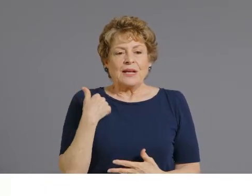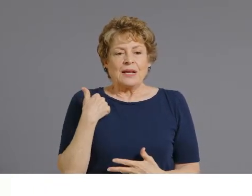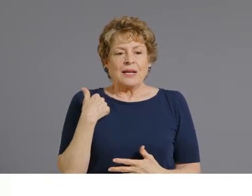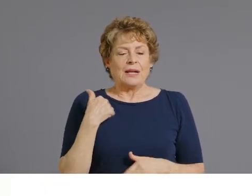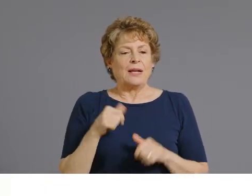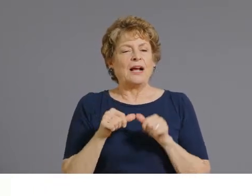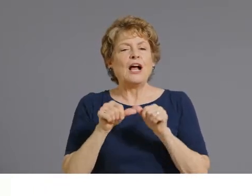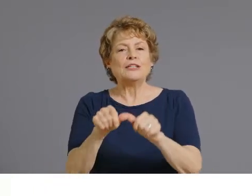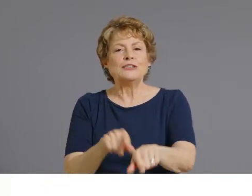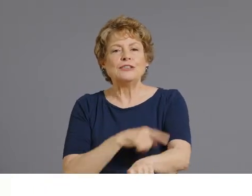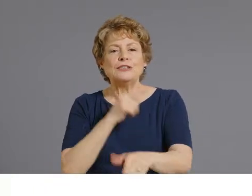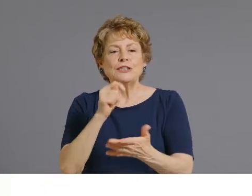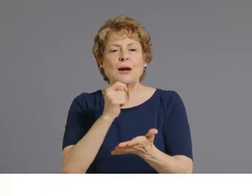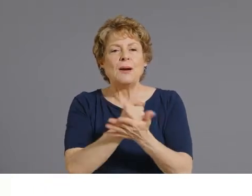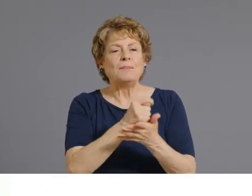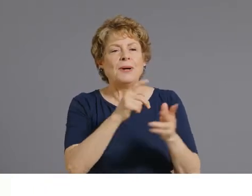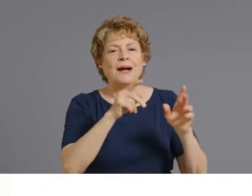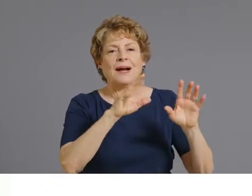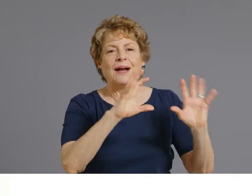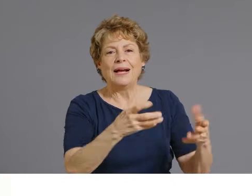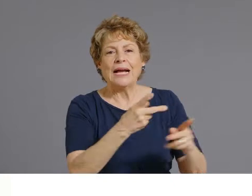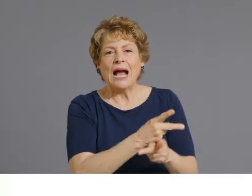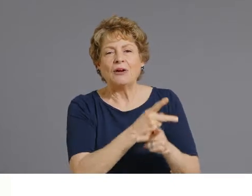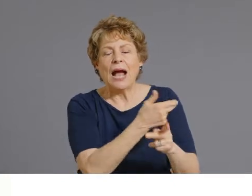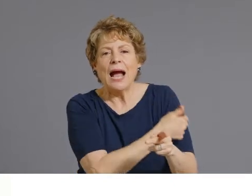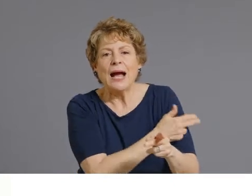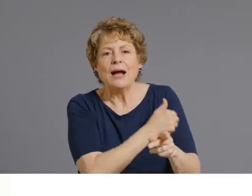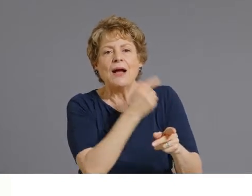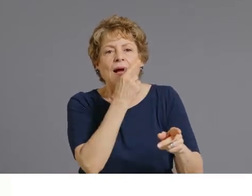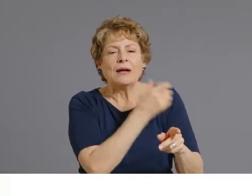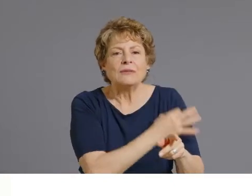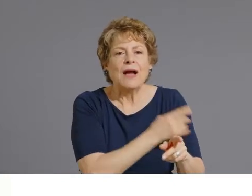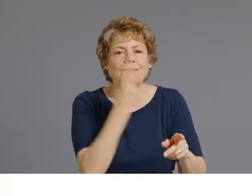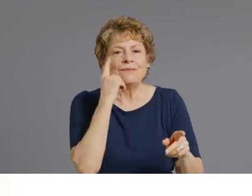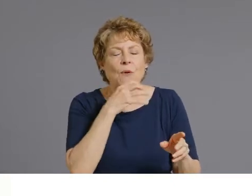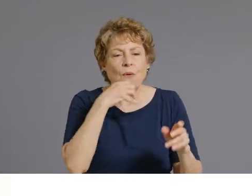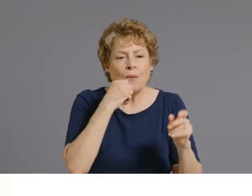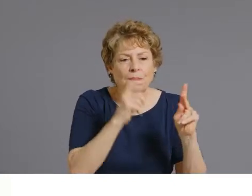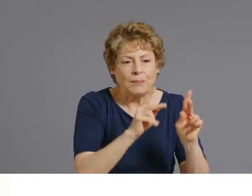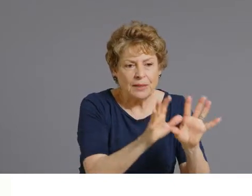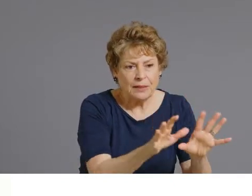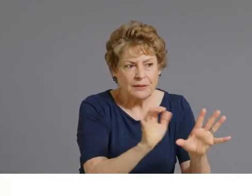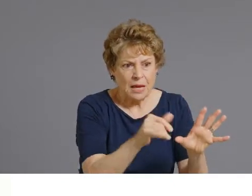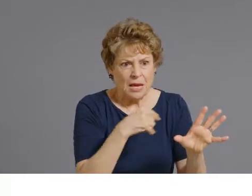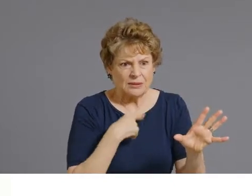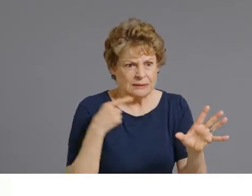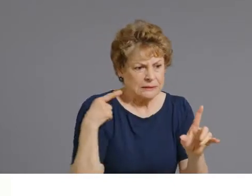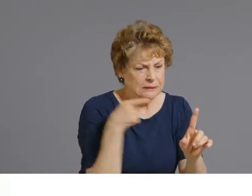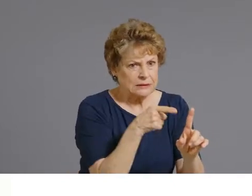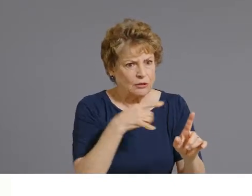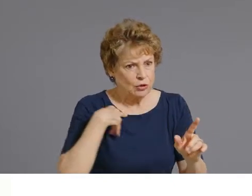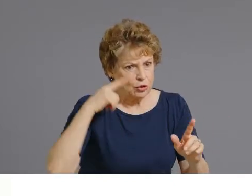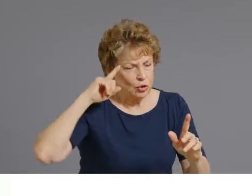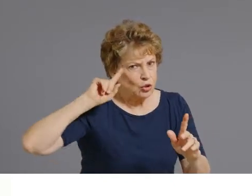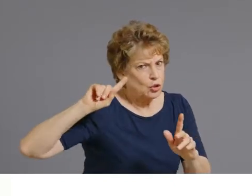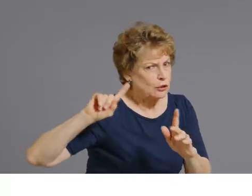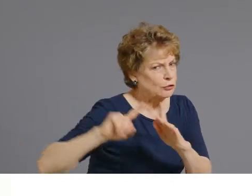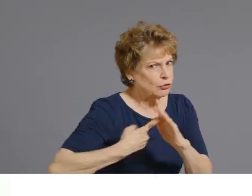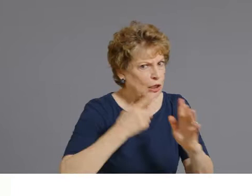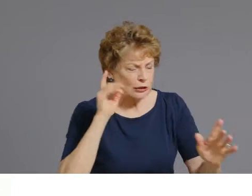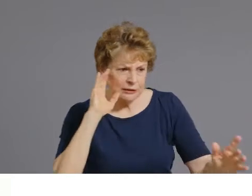for both their staff and their residents. That was one of our priorities early on in our vaccination efforts. And to date, over